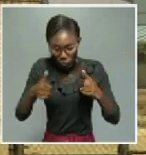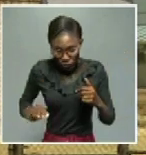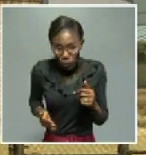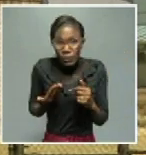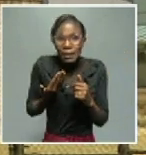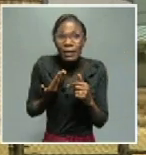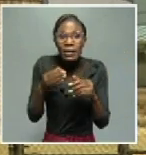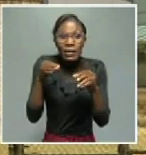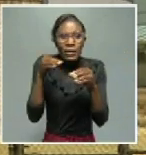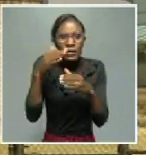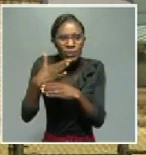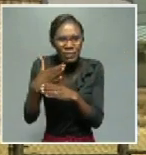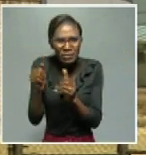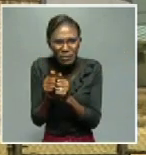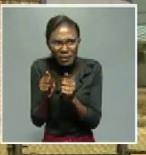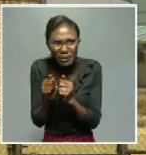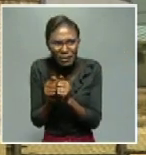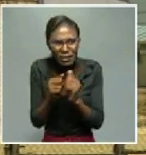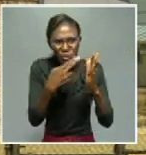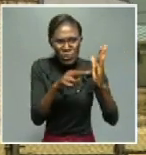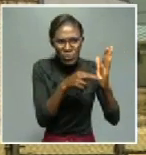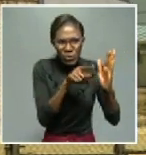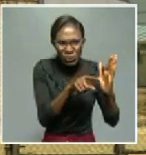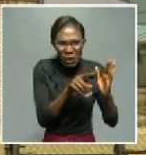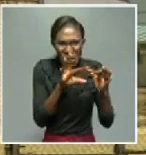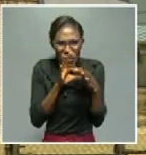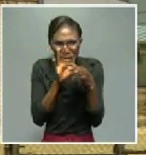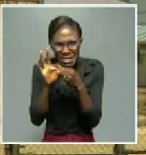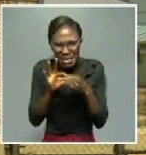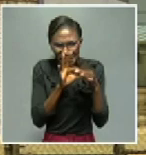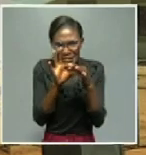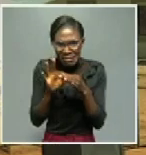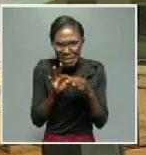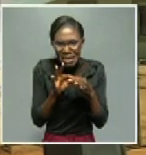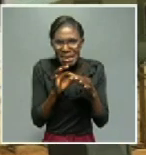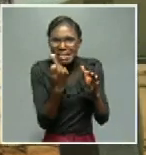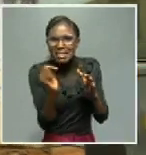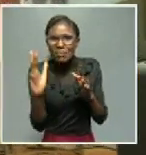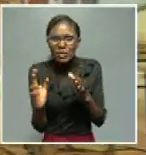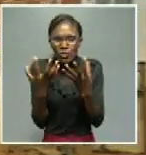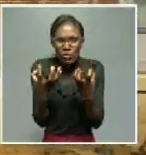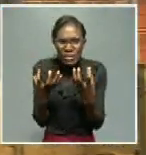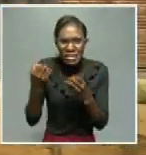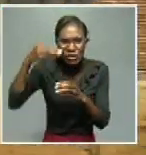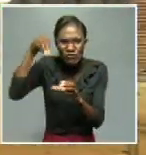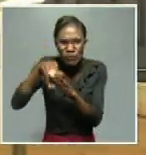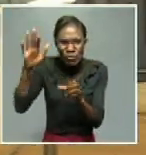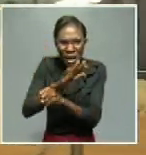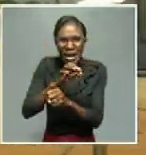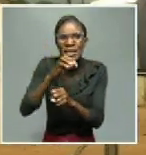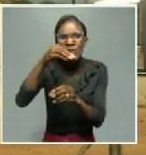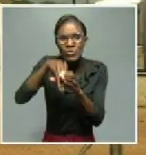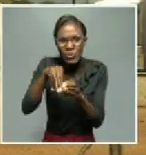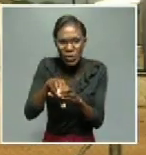little. We are doing more with little through coordination, through active participation of everybody, and through active information